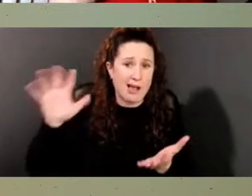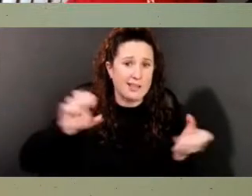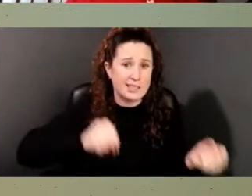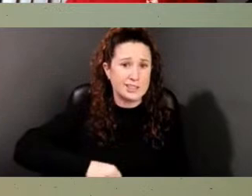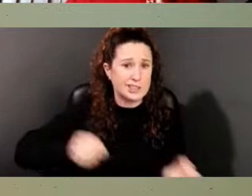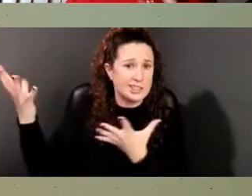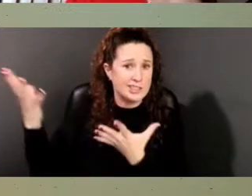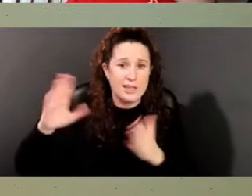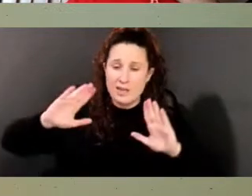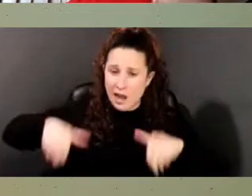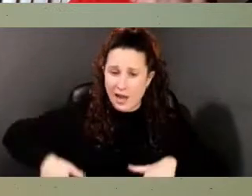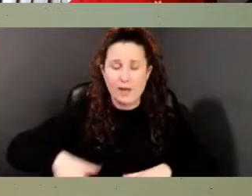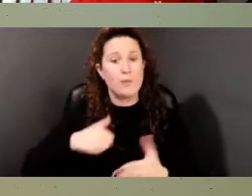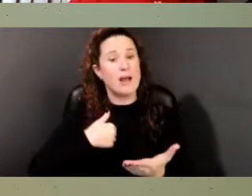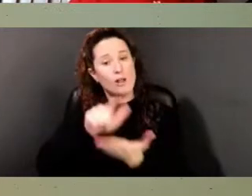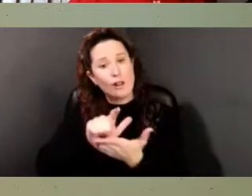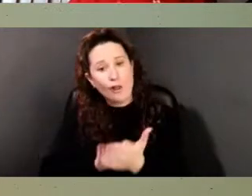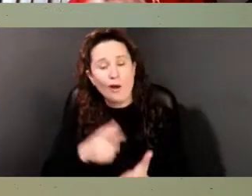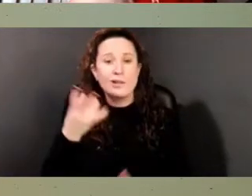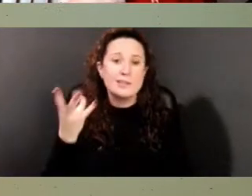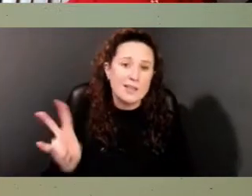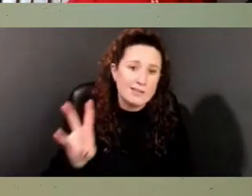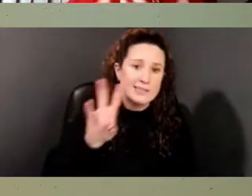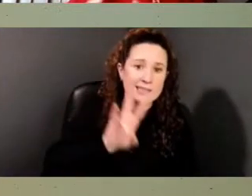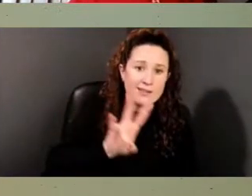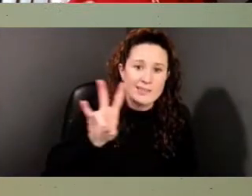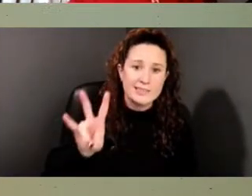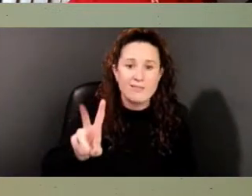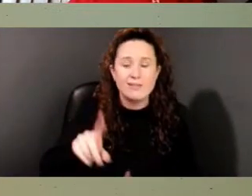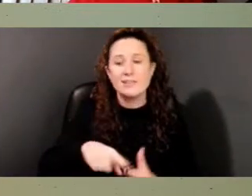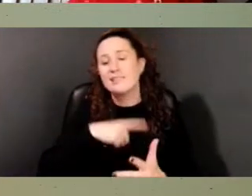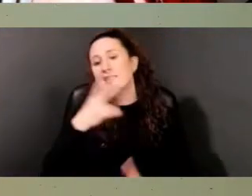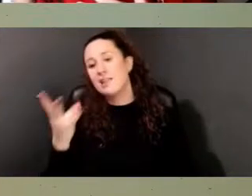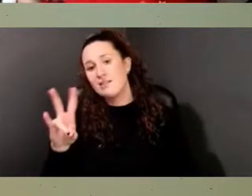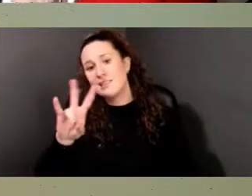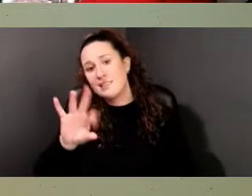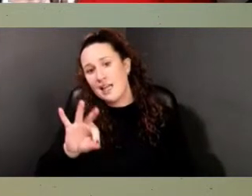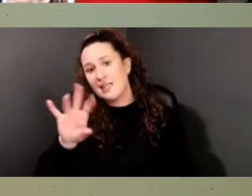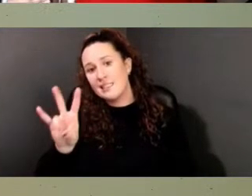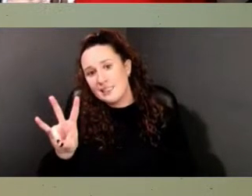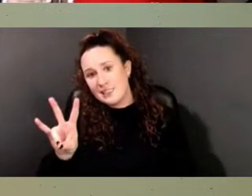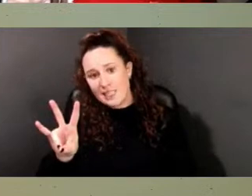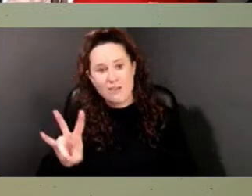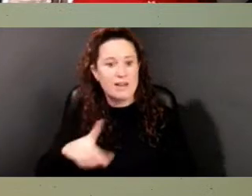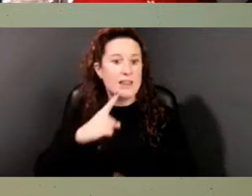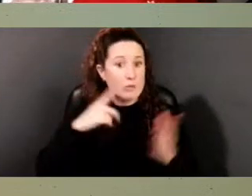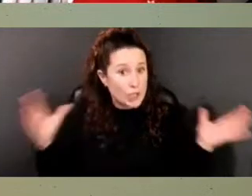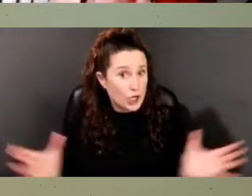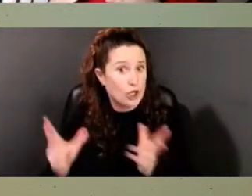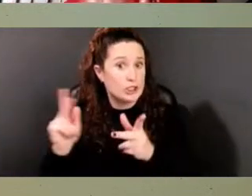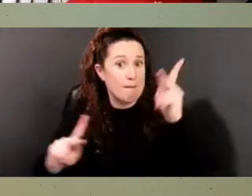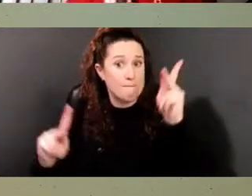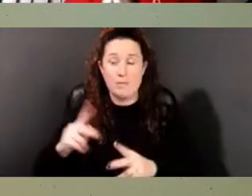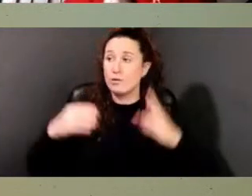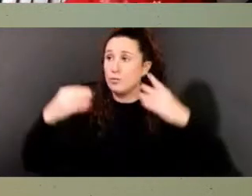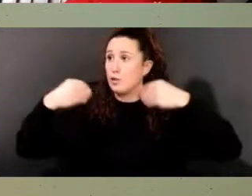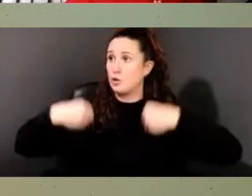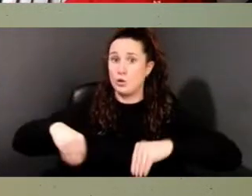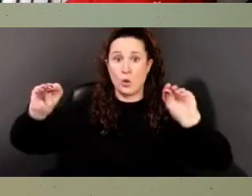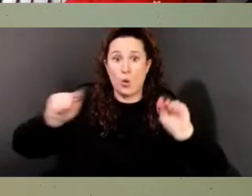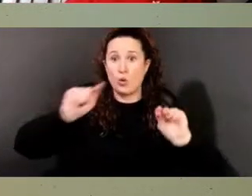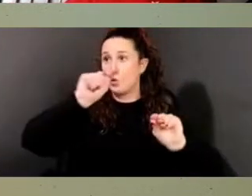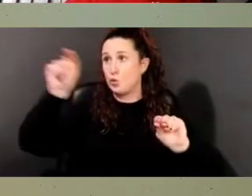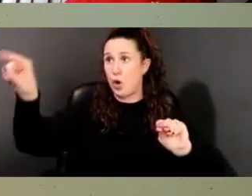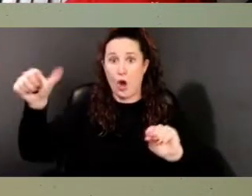1787, 1797, that was pushing against enslaved people being sold out of the state. Slavery was